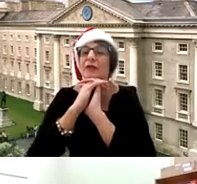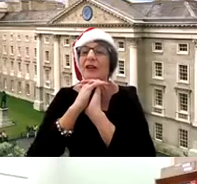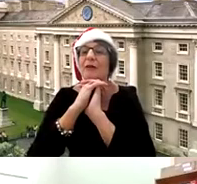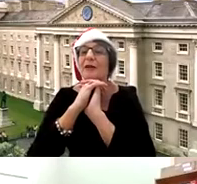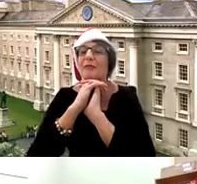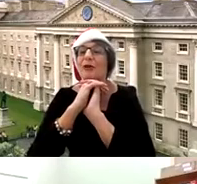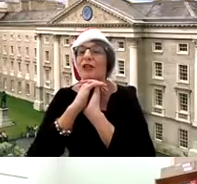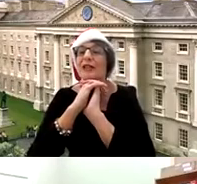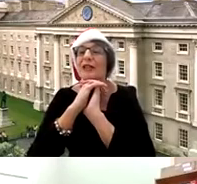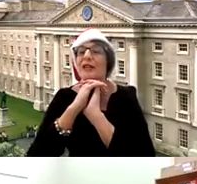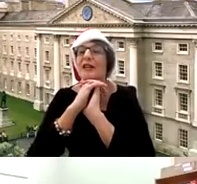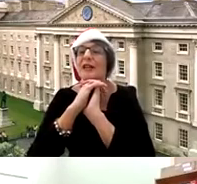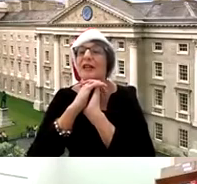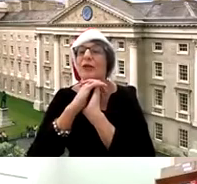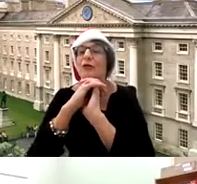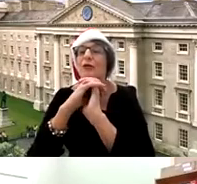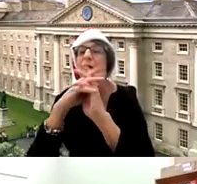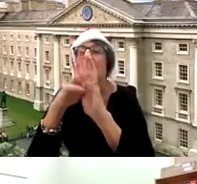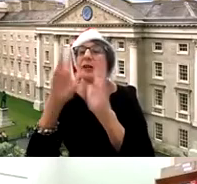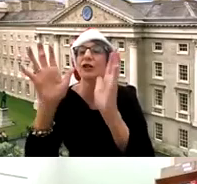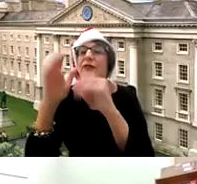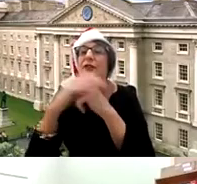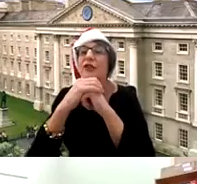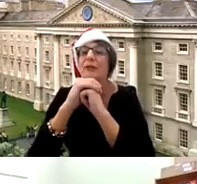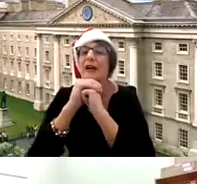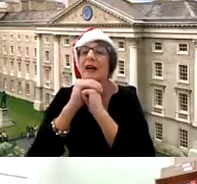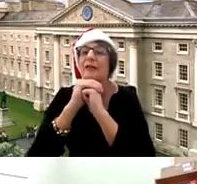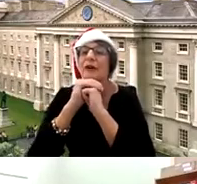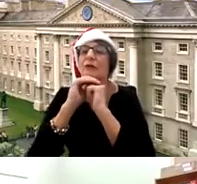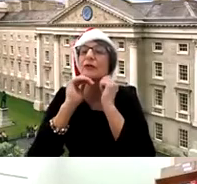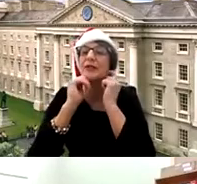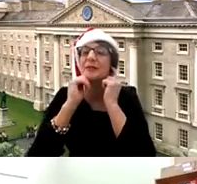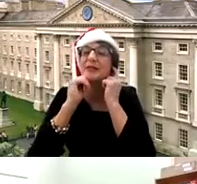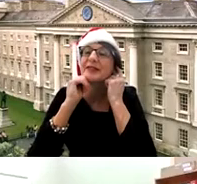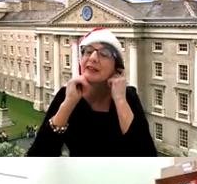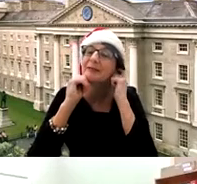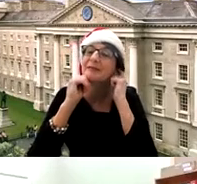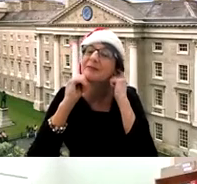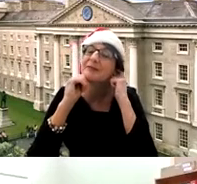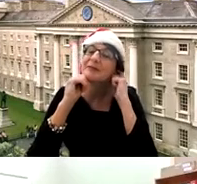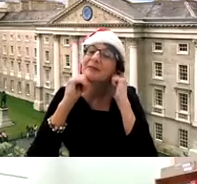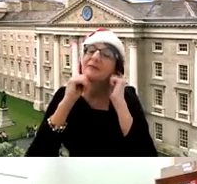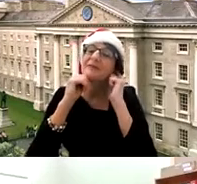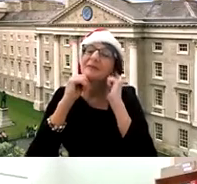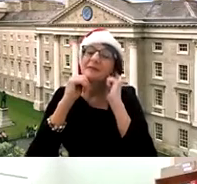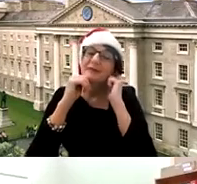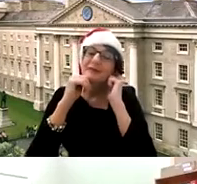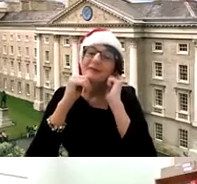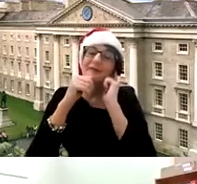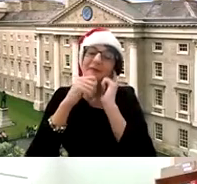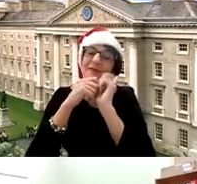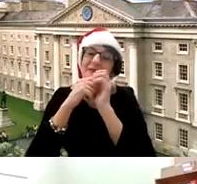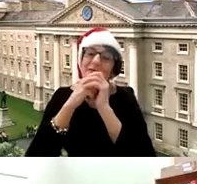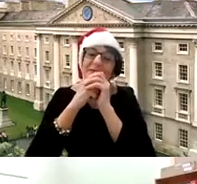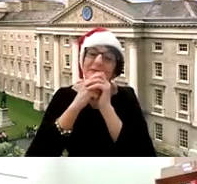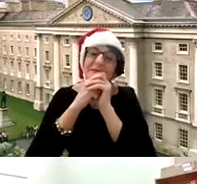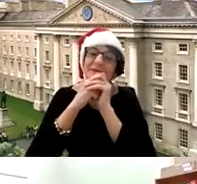that you feel will be important uh you know our initiative that you may have over christmas yeah yeah uh and i guess this